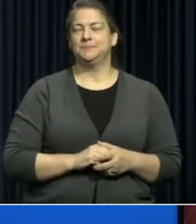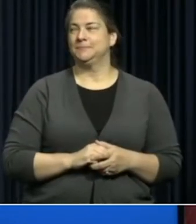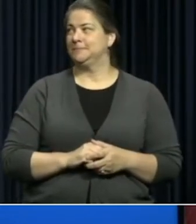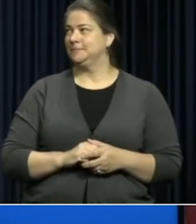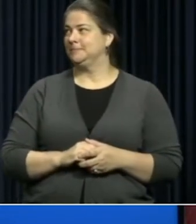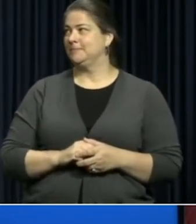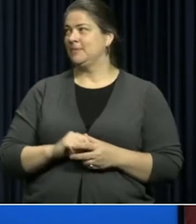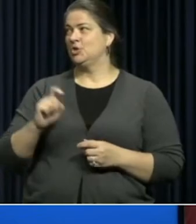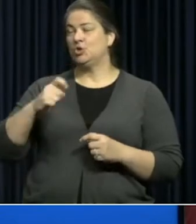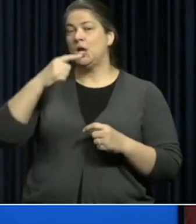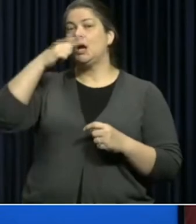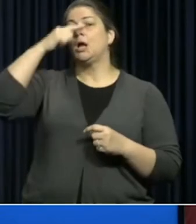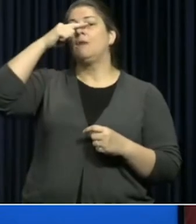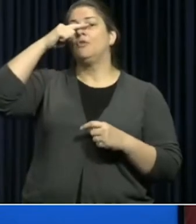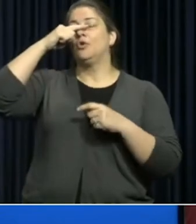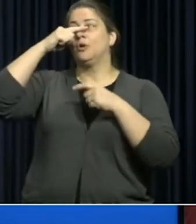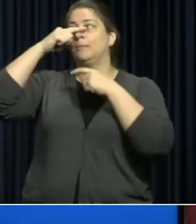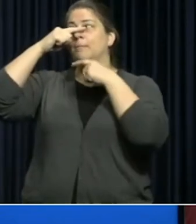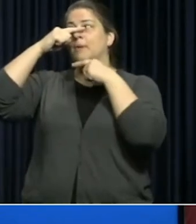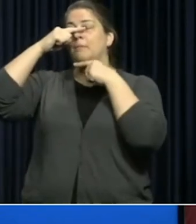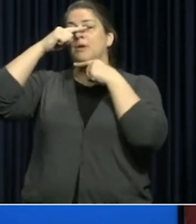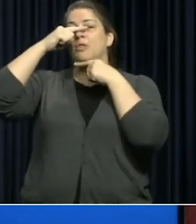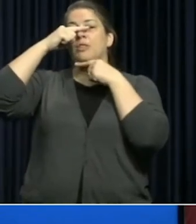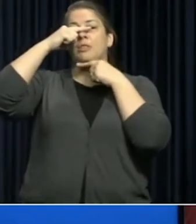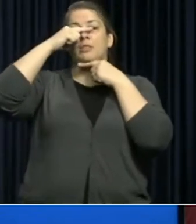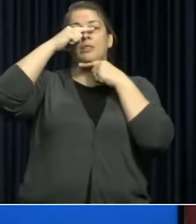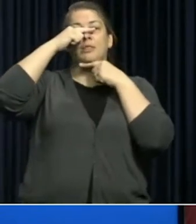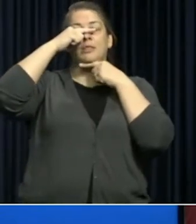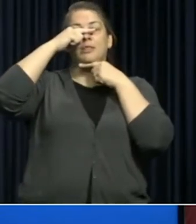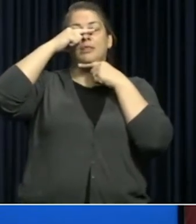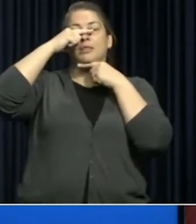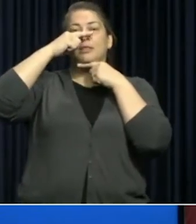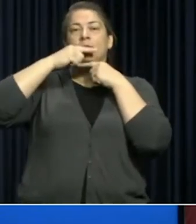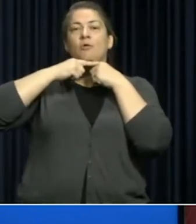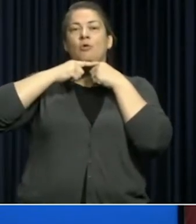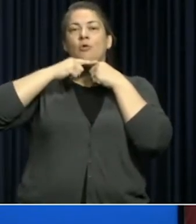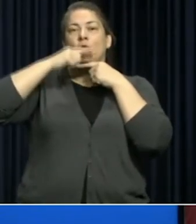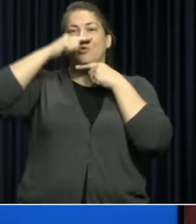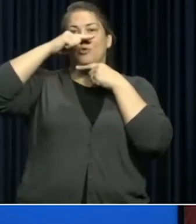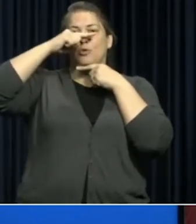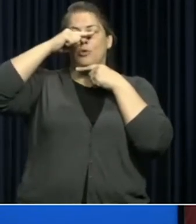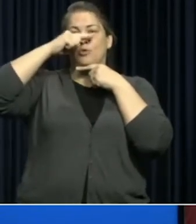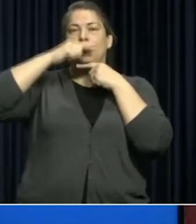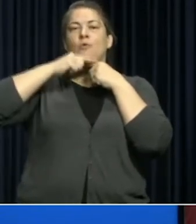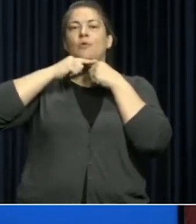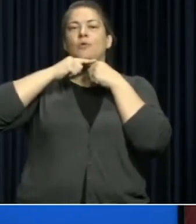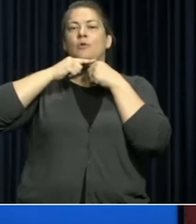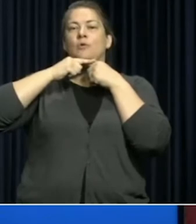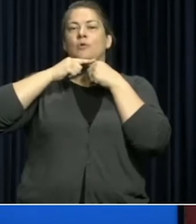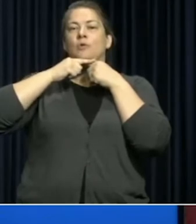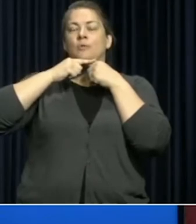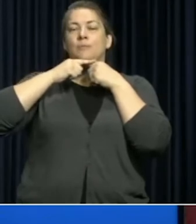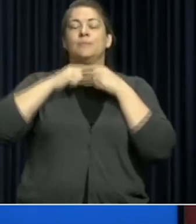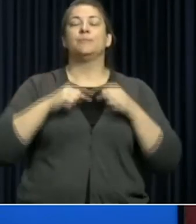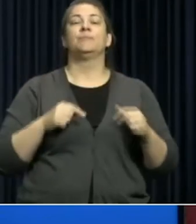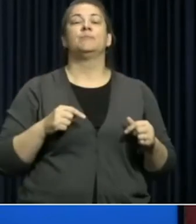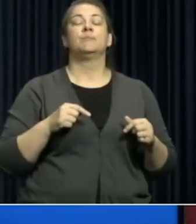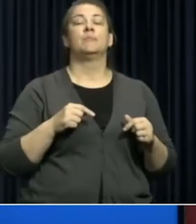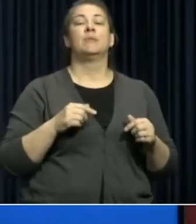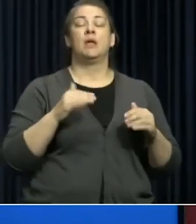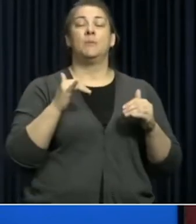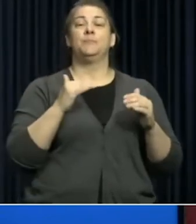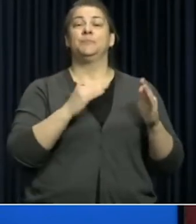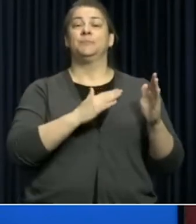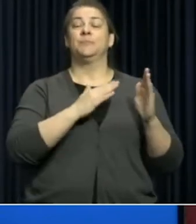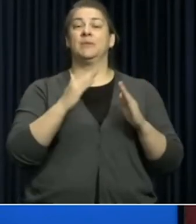It should cover your nose and cover your mouth ideally should go beneath your chin. Next level ones